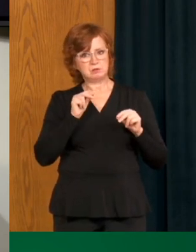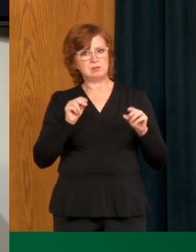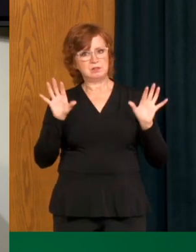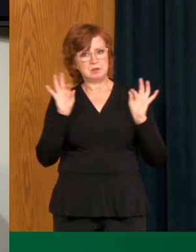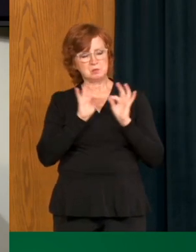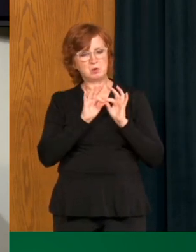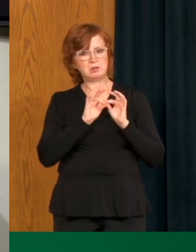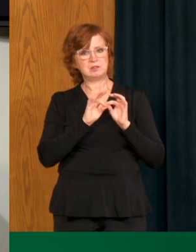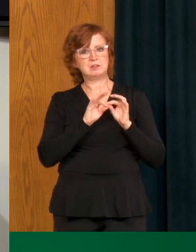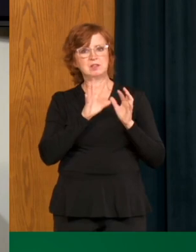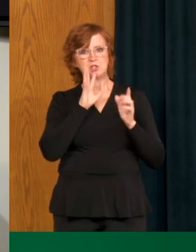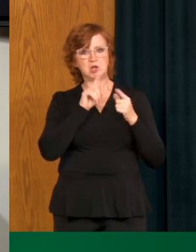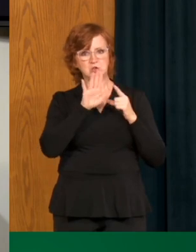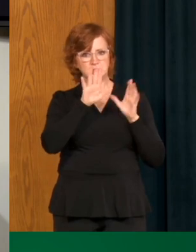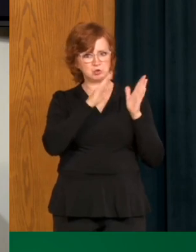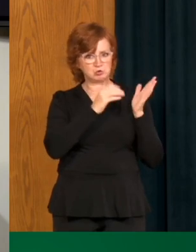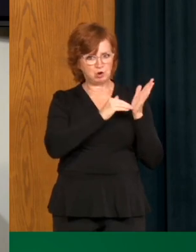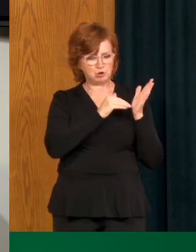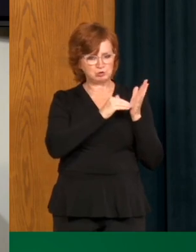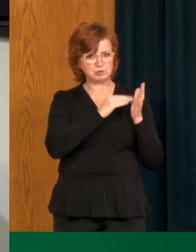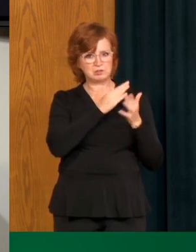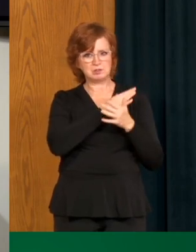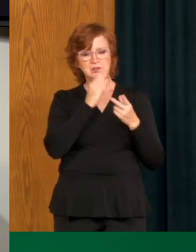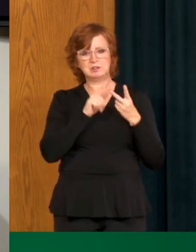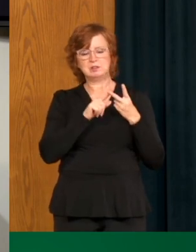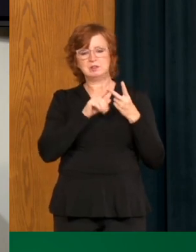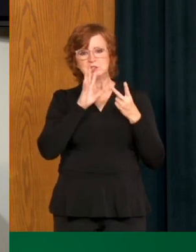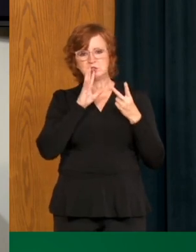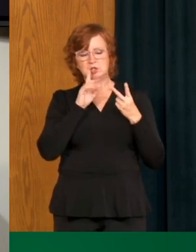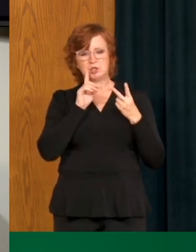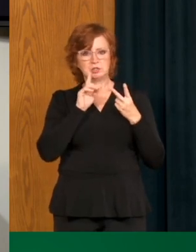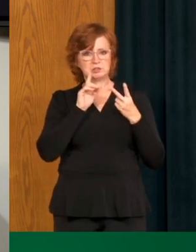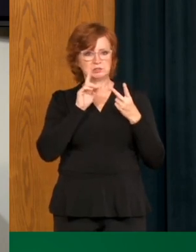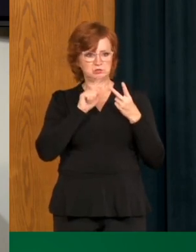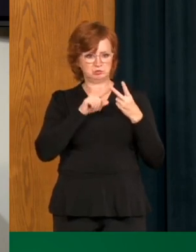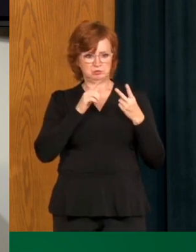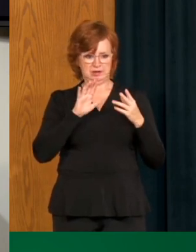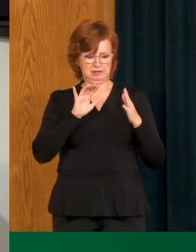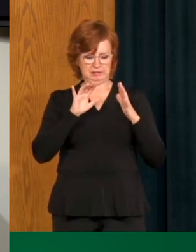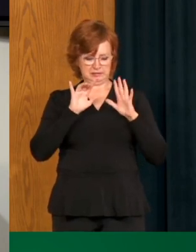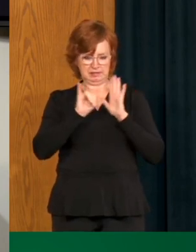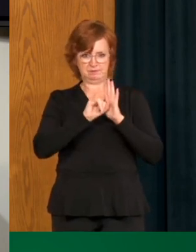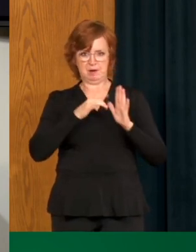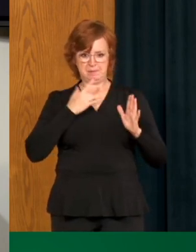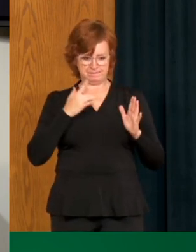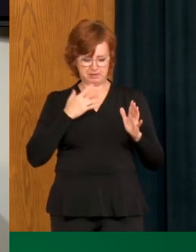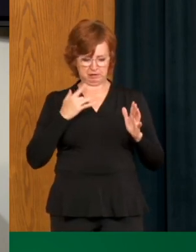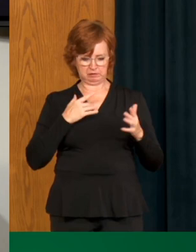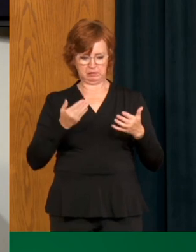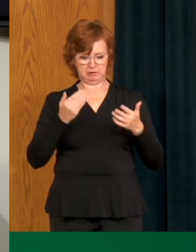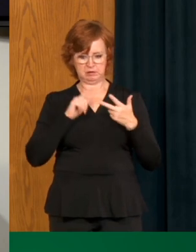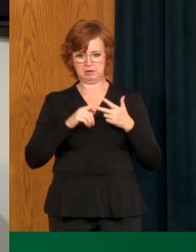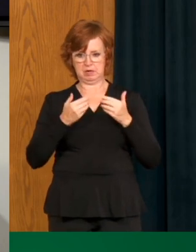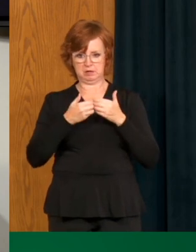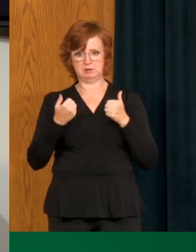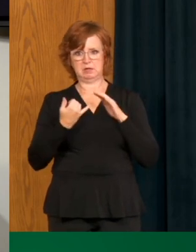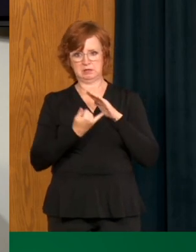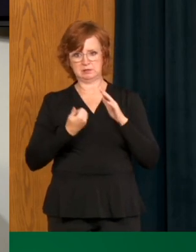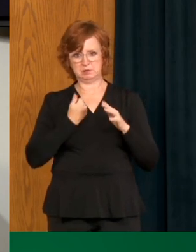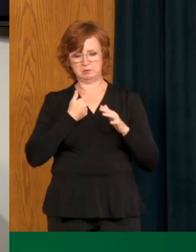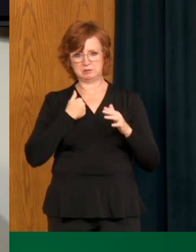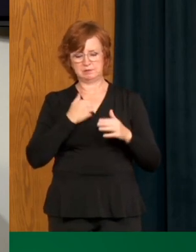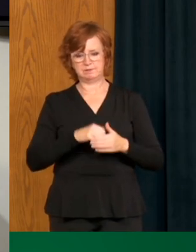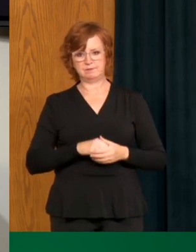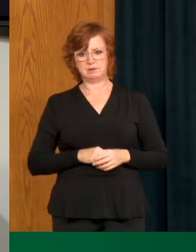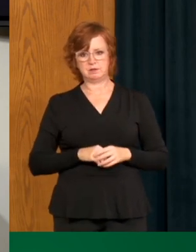provider and it's taking the seriously the measures to make sure that you're socially distanced, you're self-isolating when